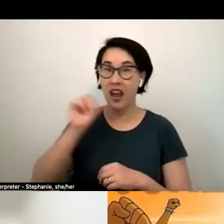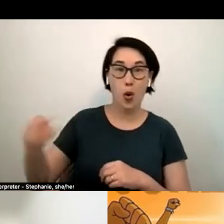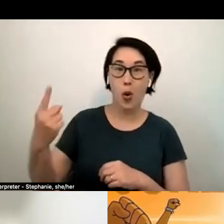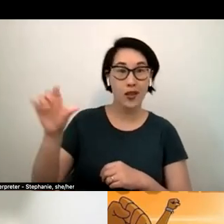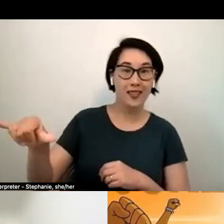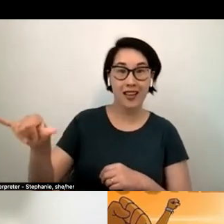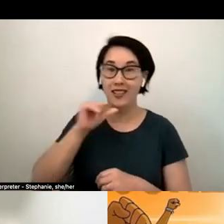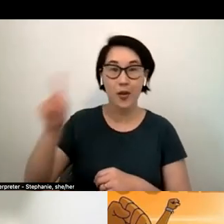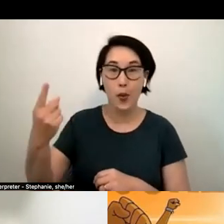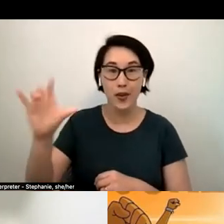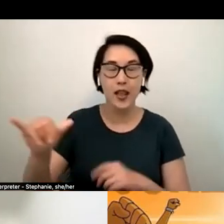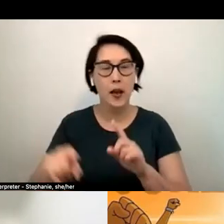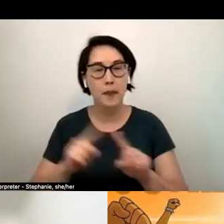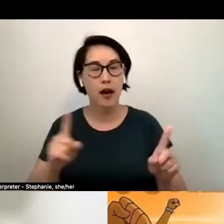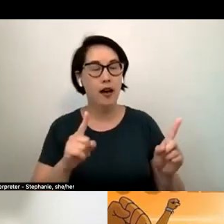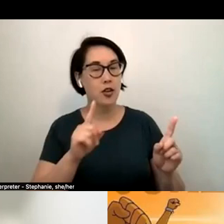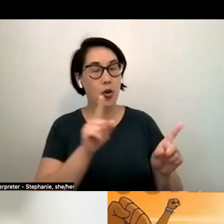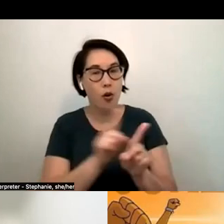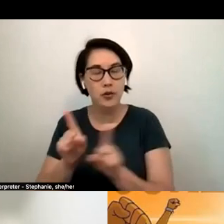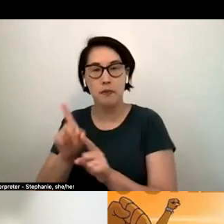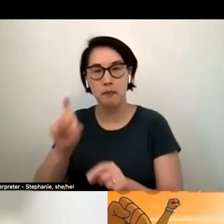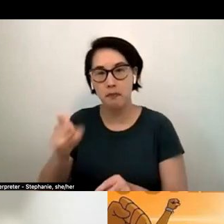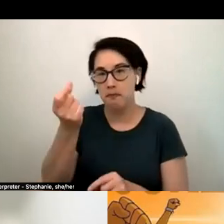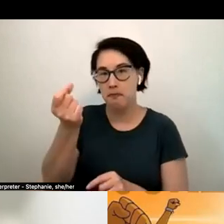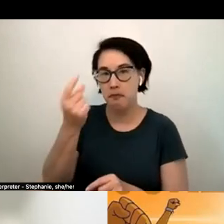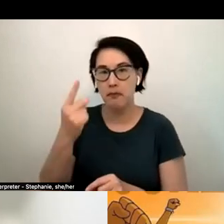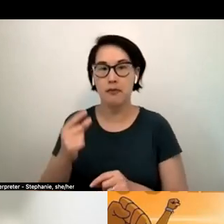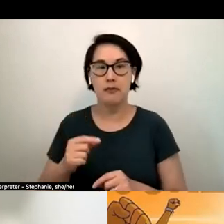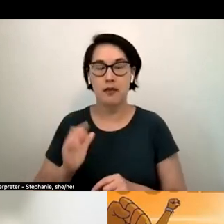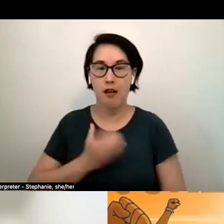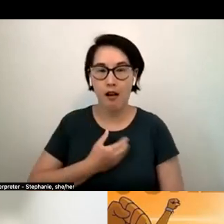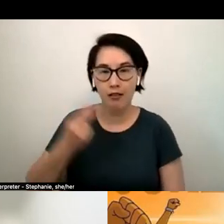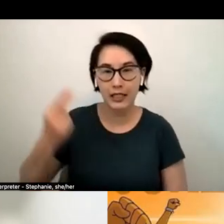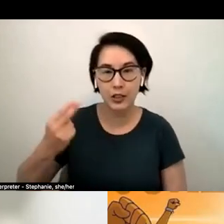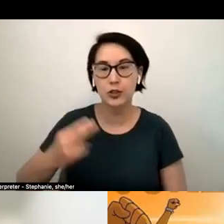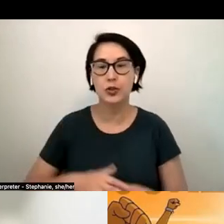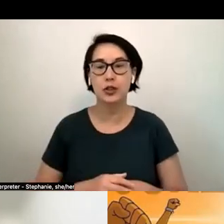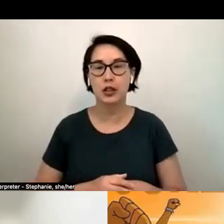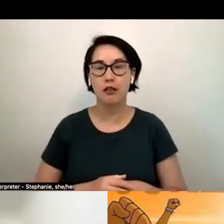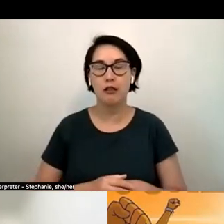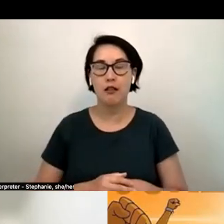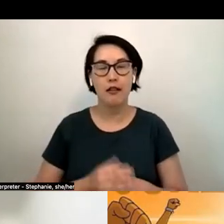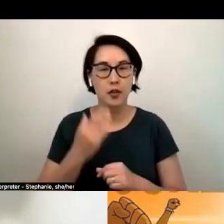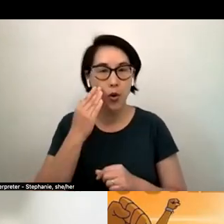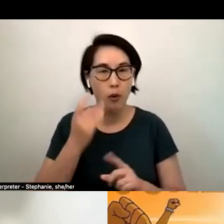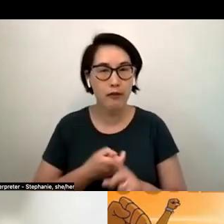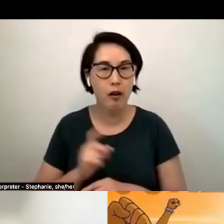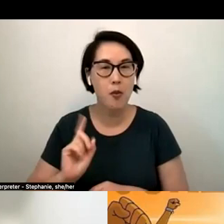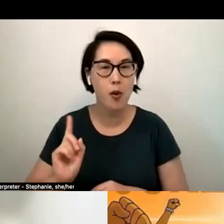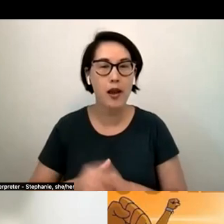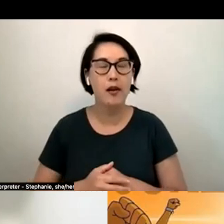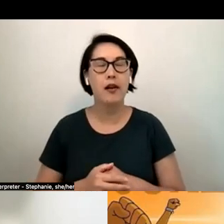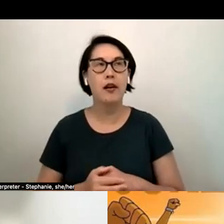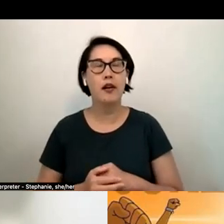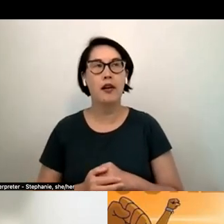tie that larger and like into no understanding our where we come from in our history and uh also uh